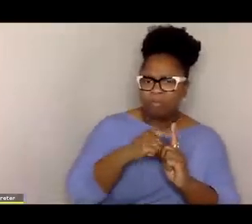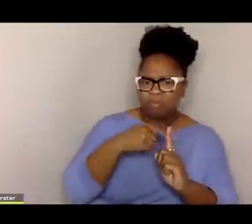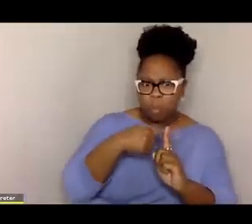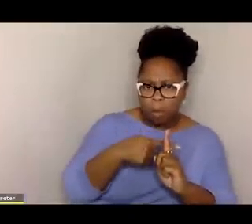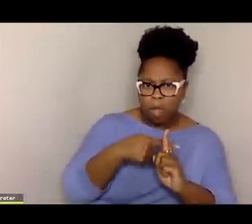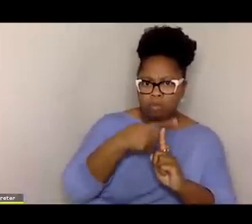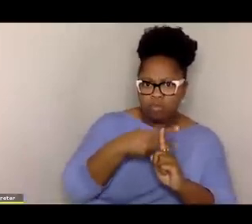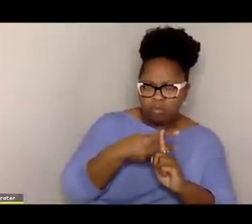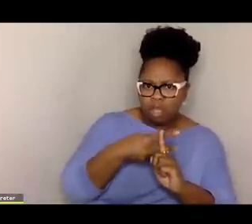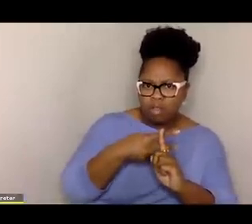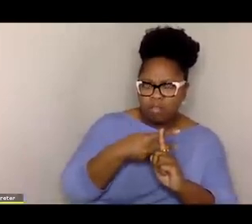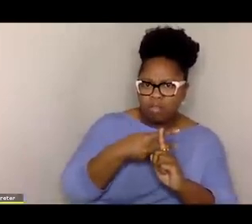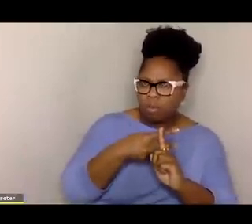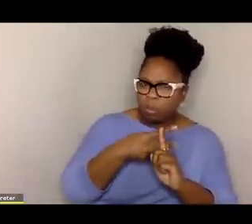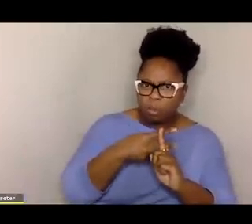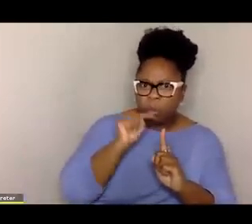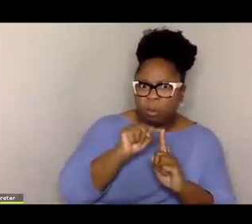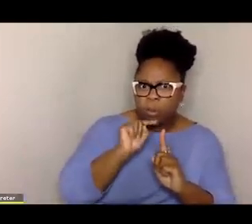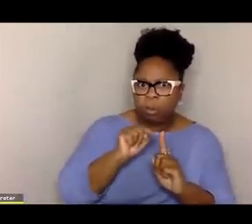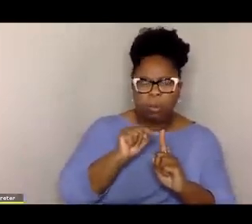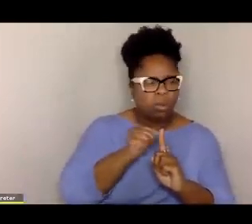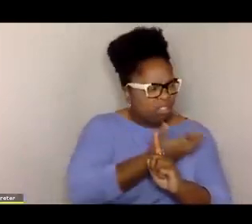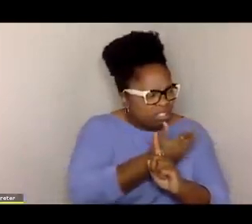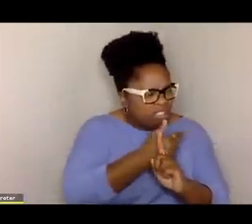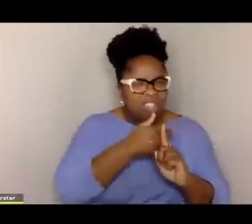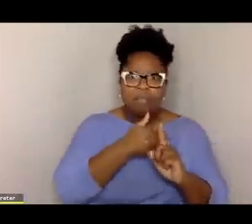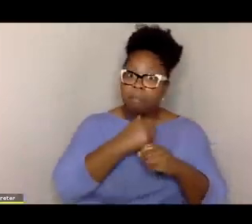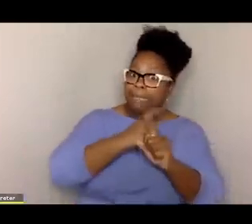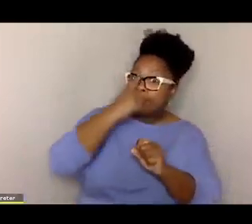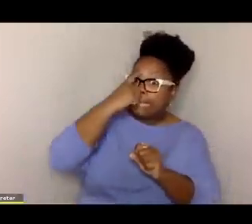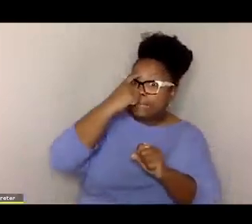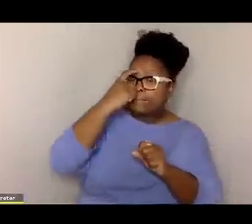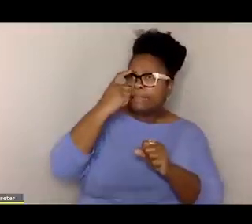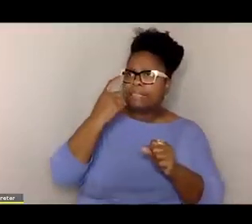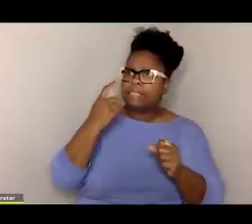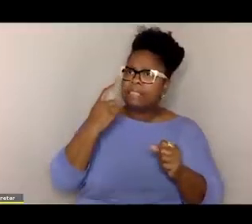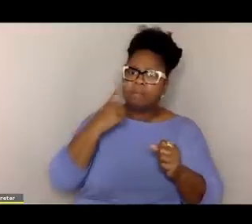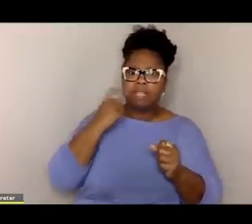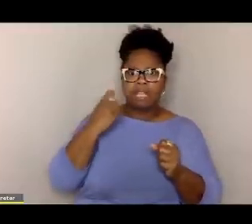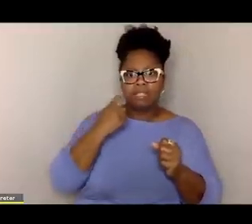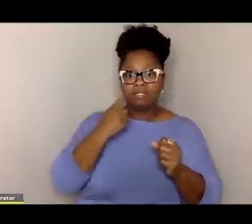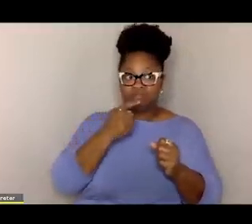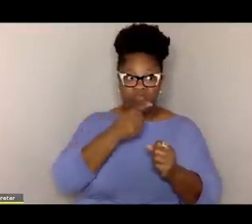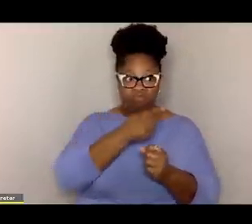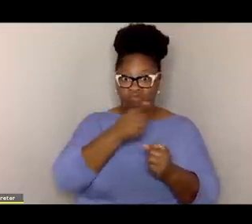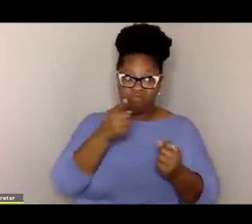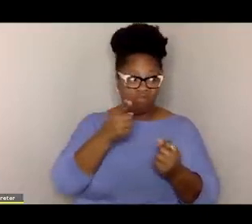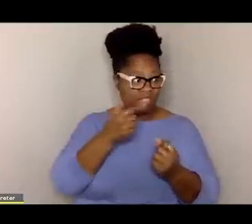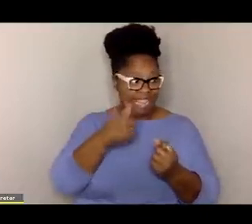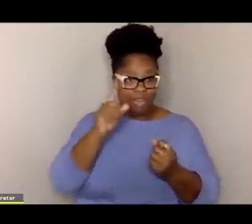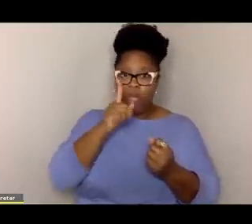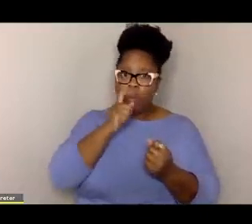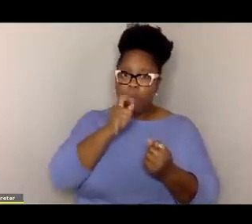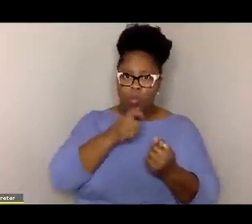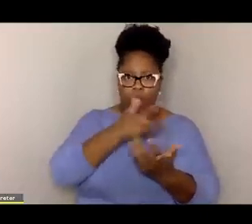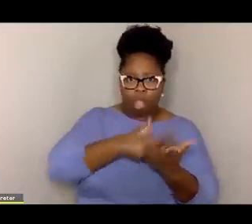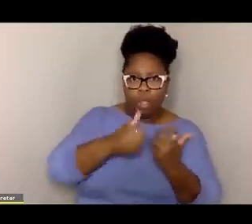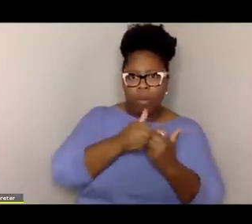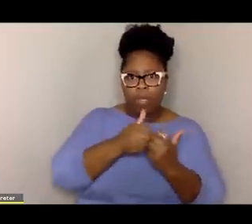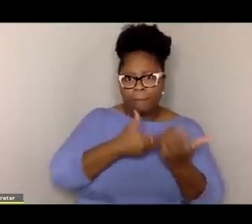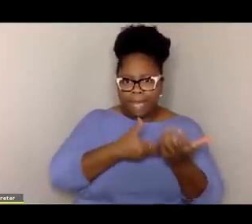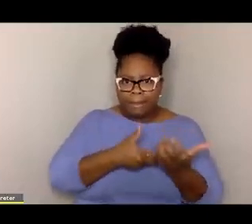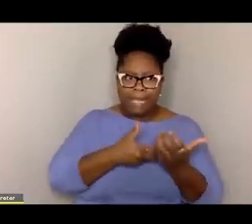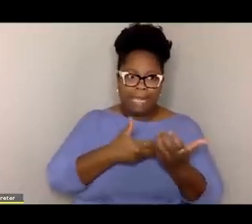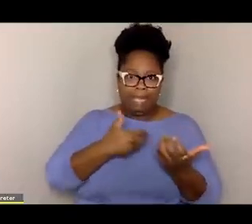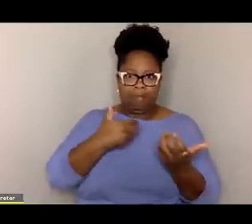first two months, the fact that, explain how, what happened, which makes sense because anybody who has ever had